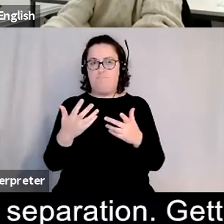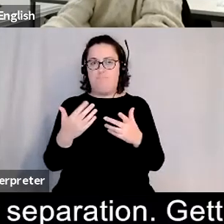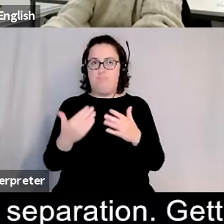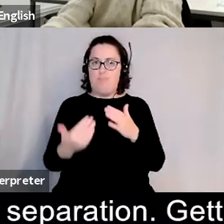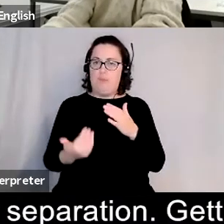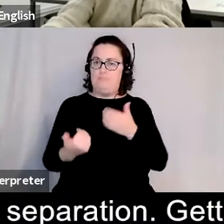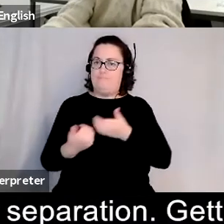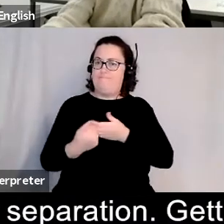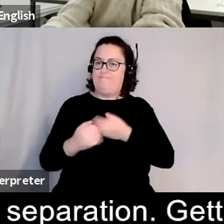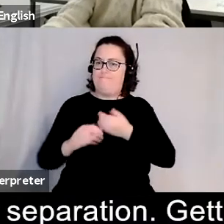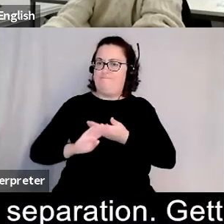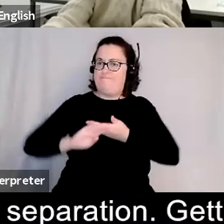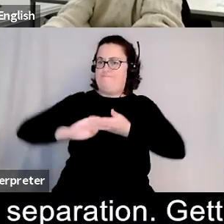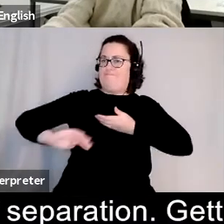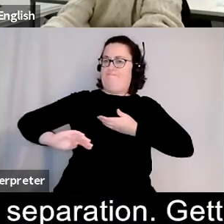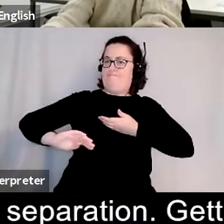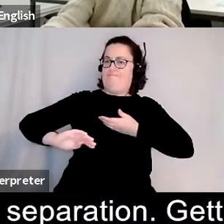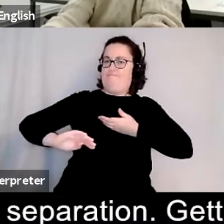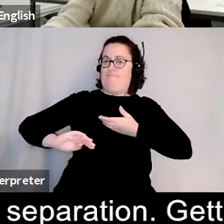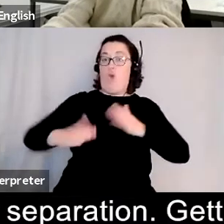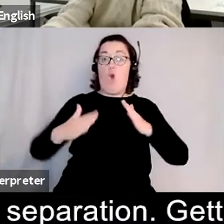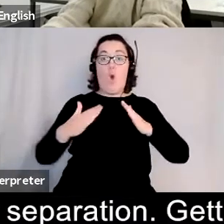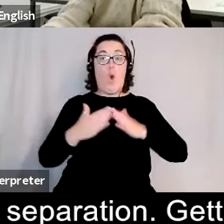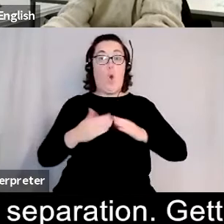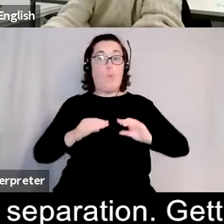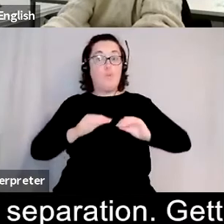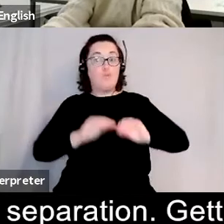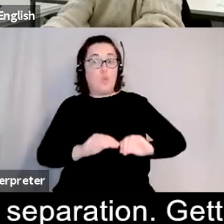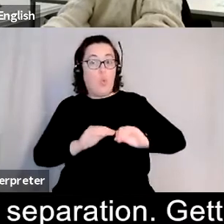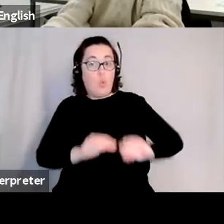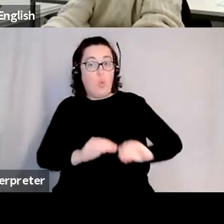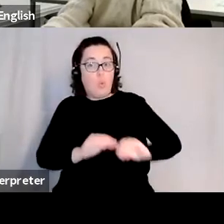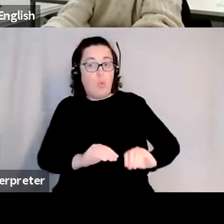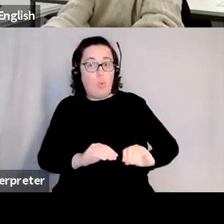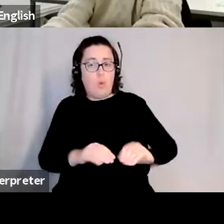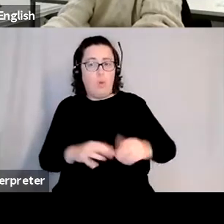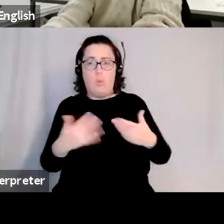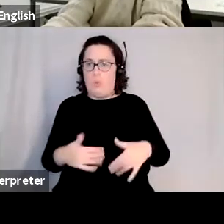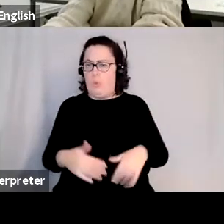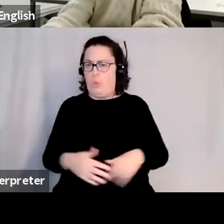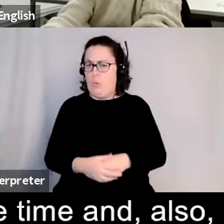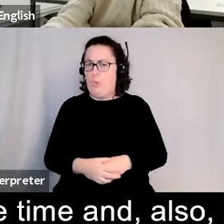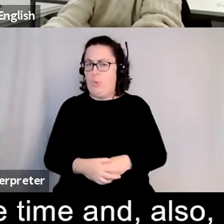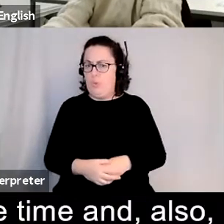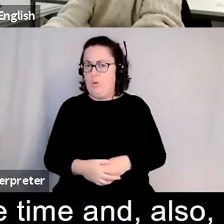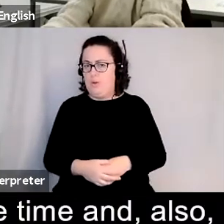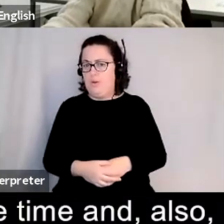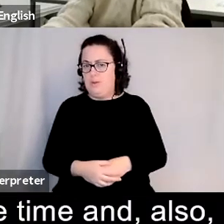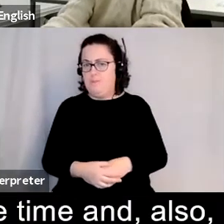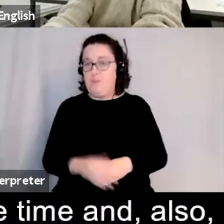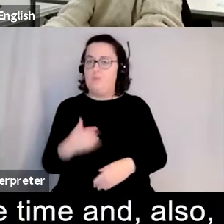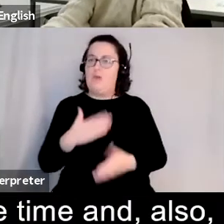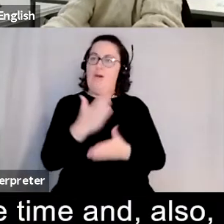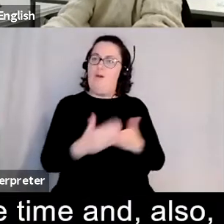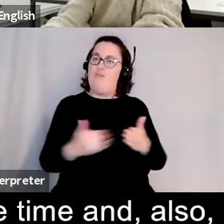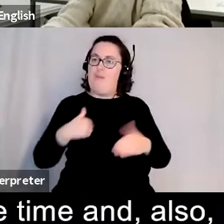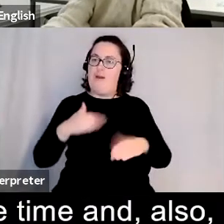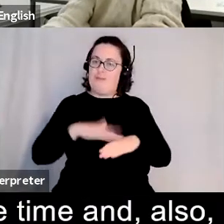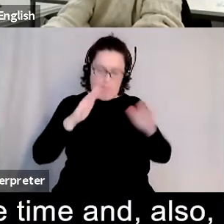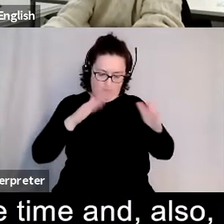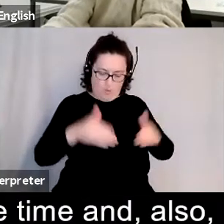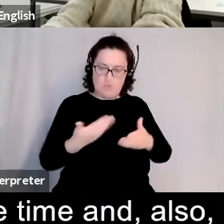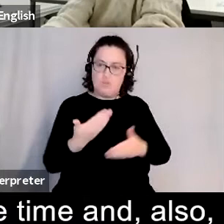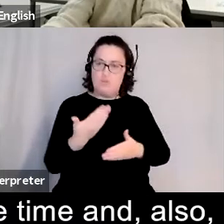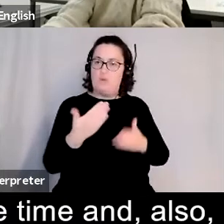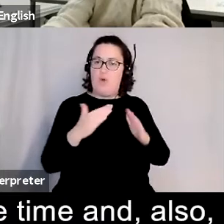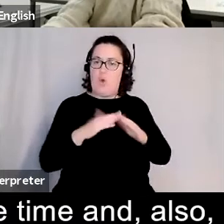kind of separation getting used to homeschooling was a big part of it for me um half of the time um and also i was